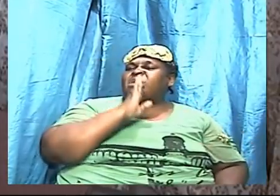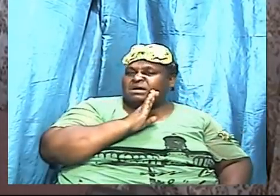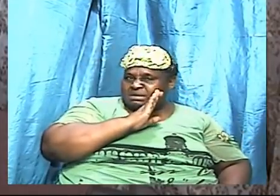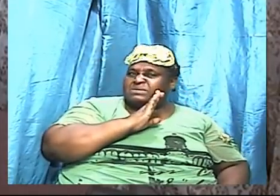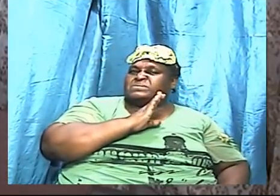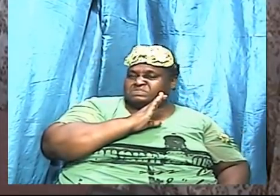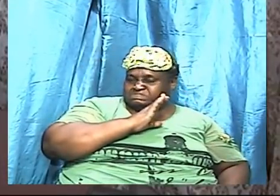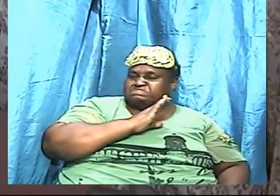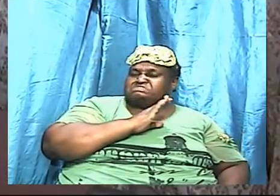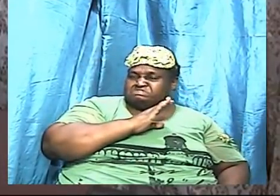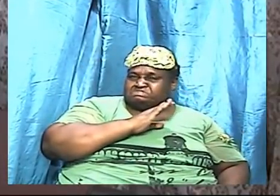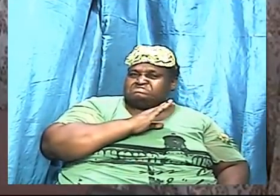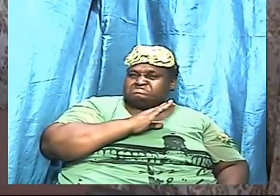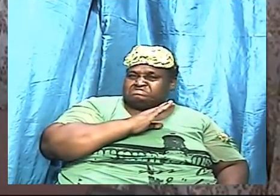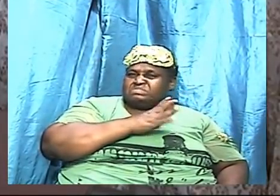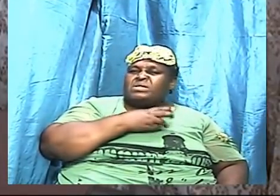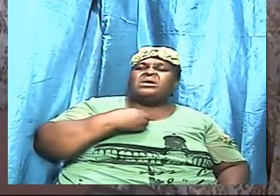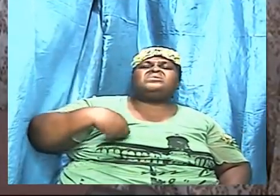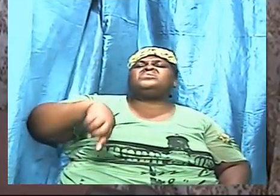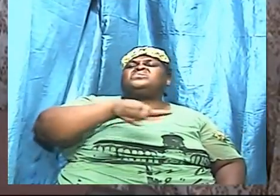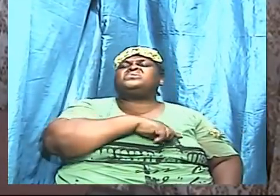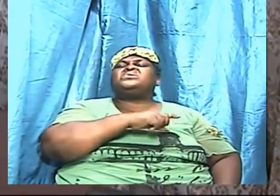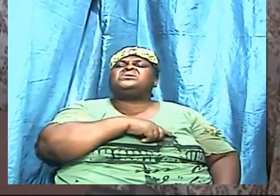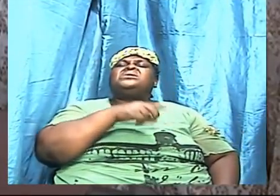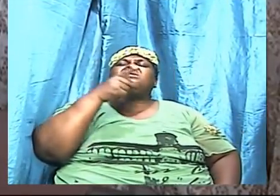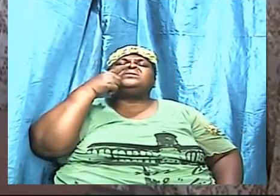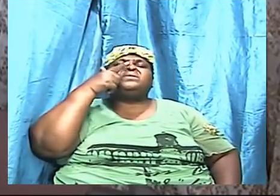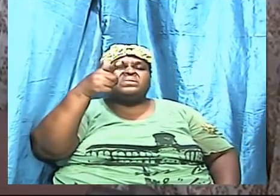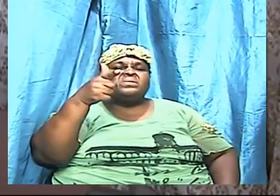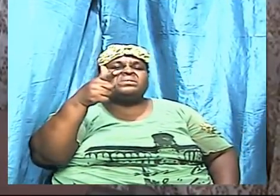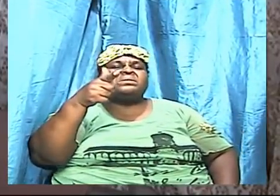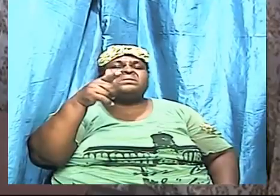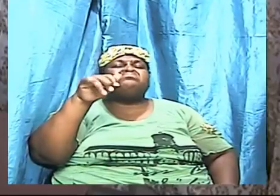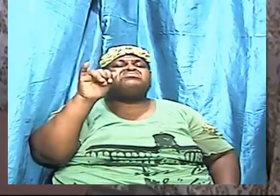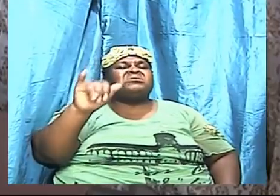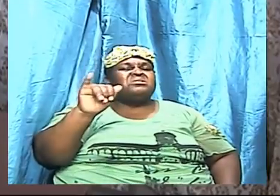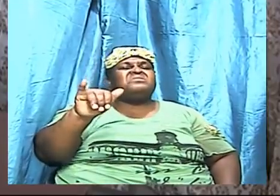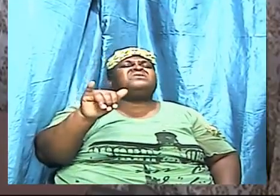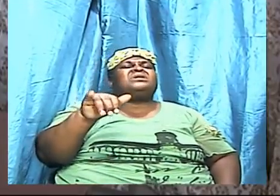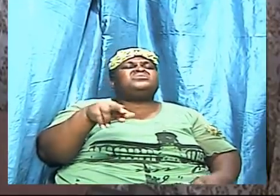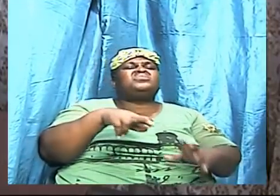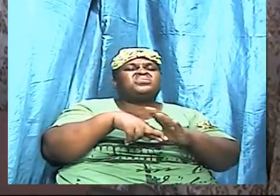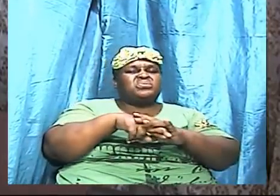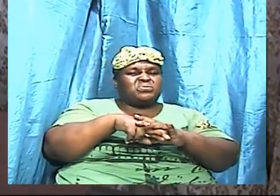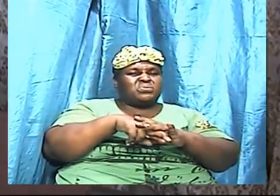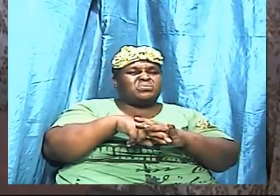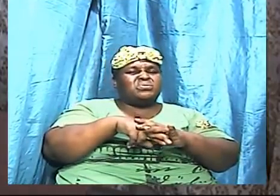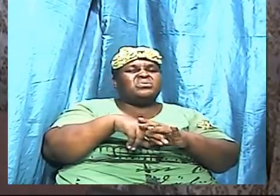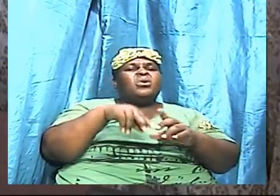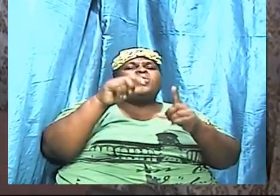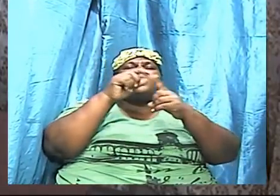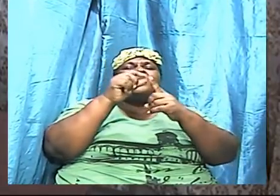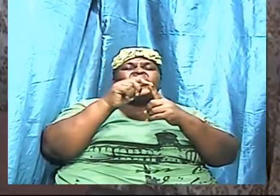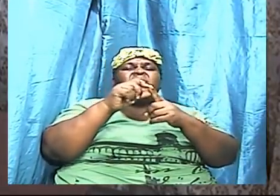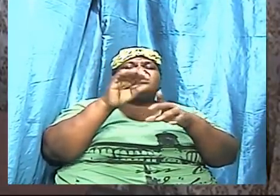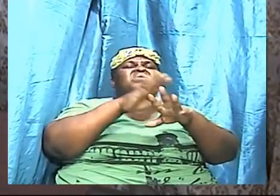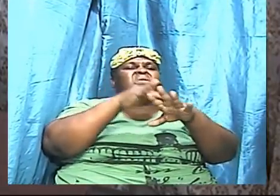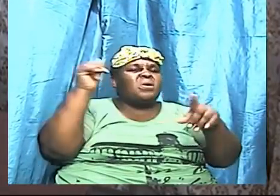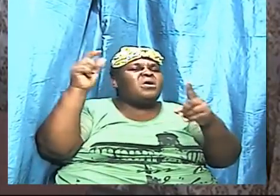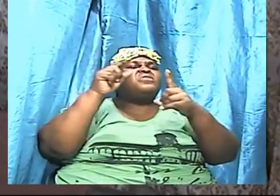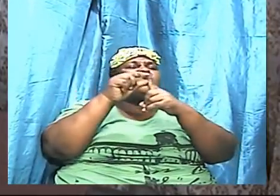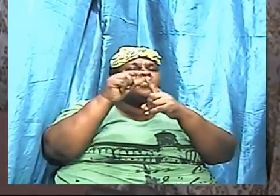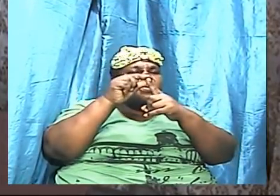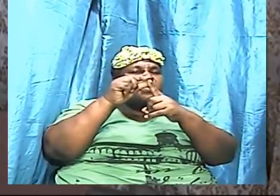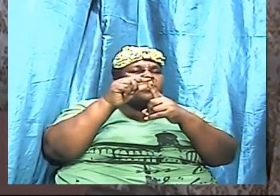to take a little time to look at that root word that is called the word as is written